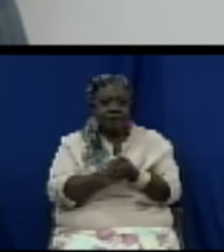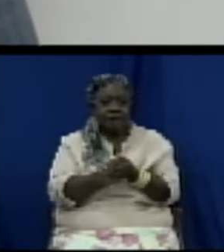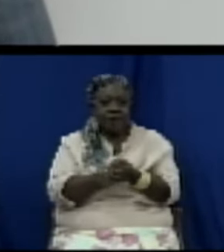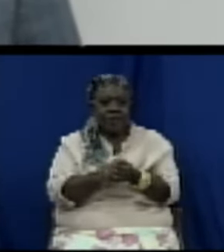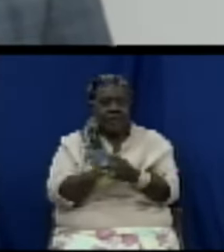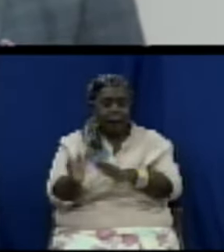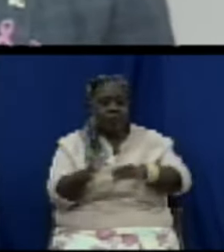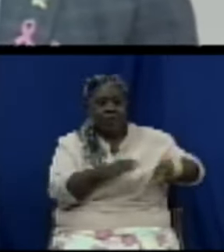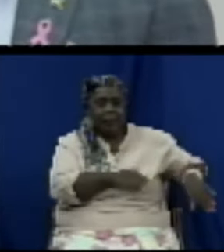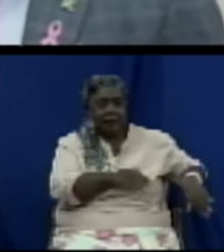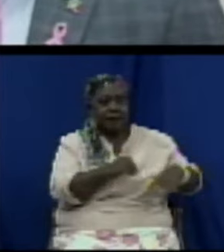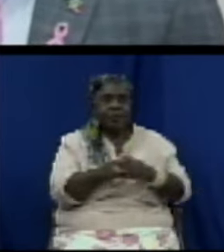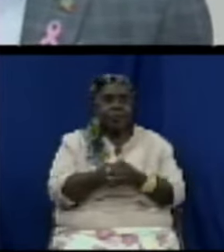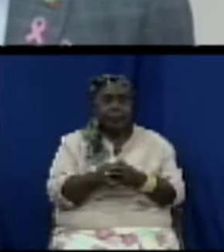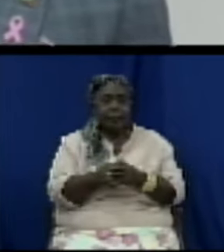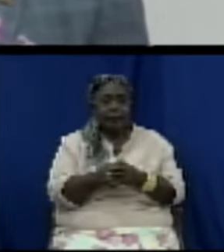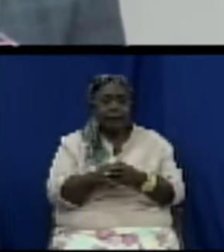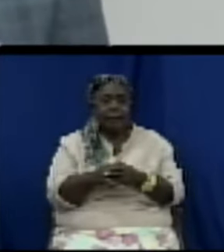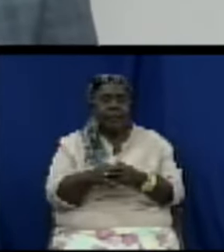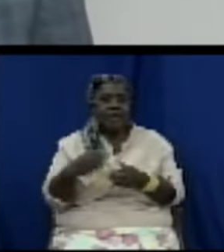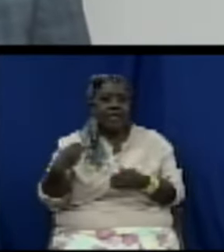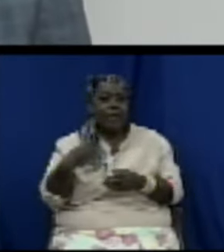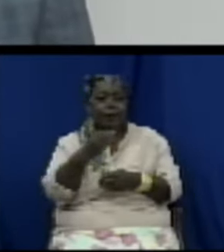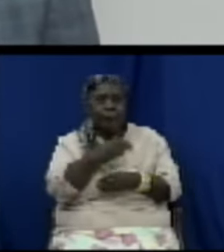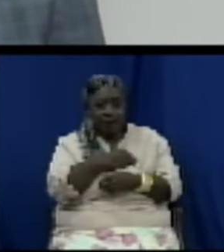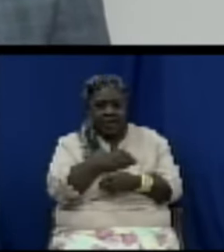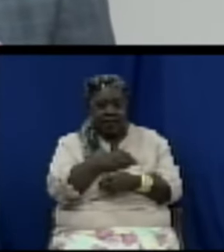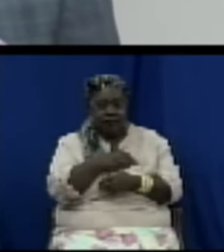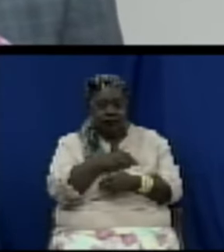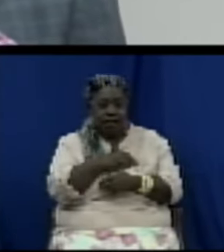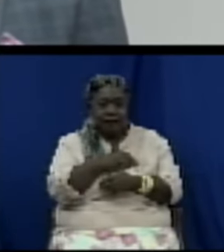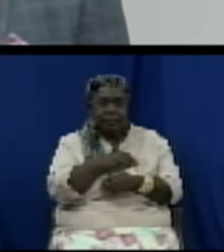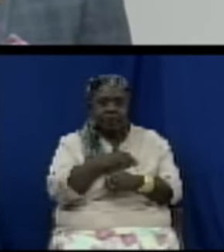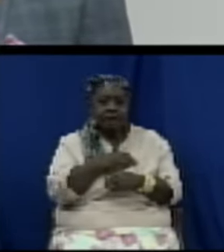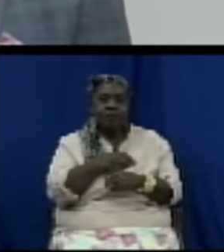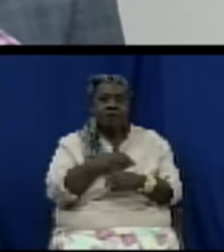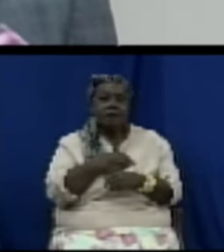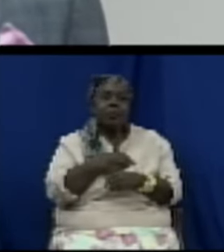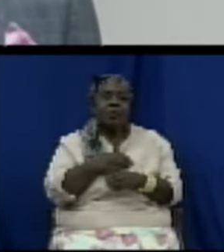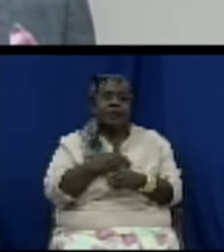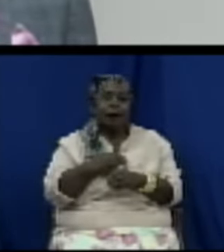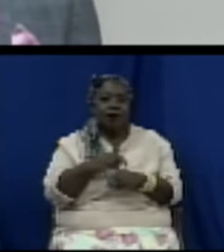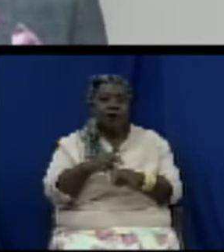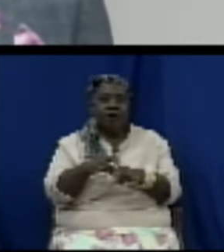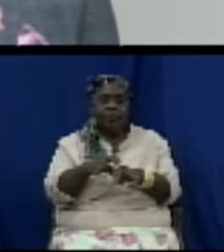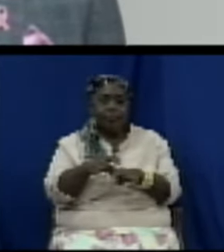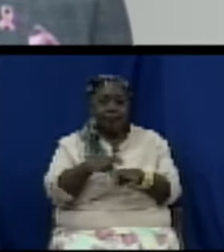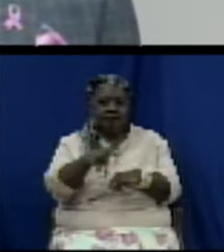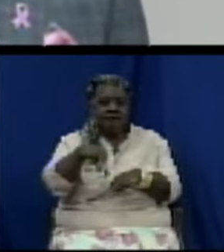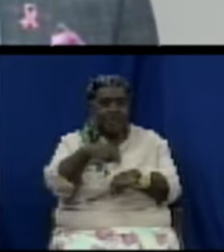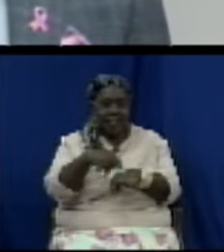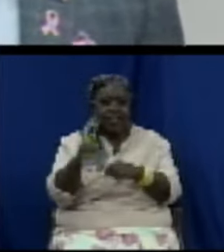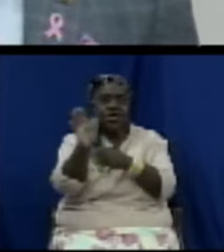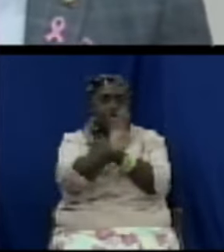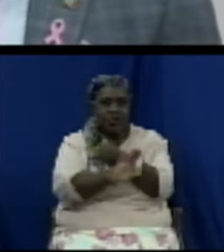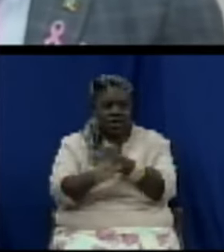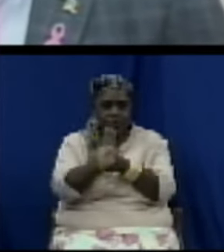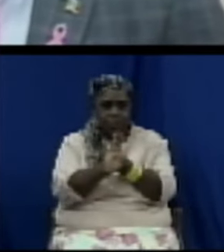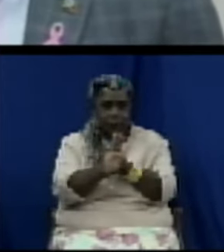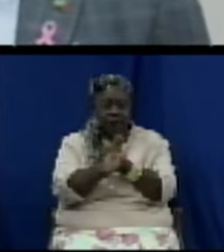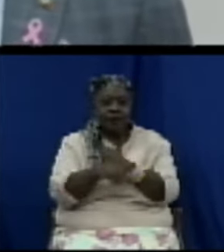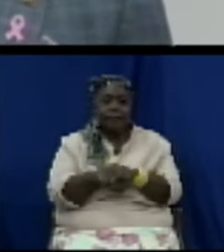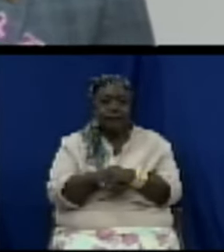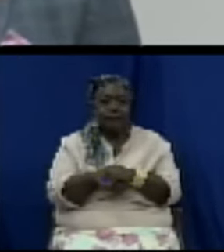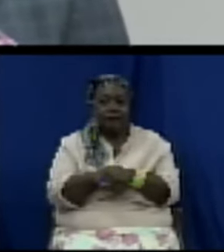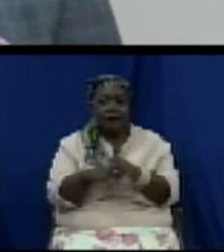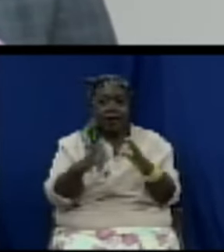Security, as you know, last week, the task force of dealing with violence from a public health perspective met. In that meeting, we